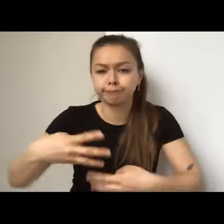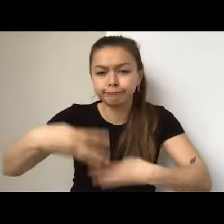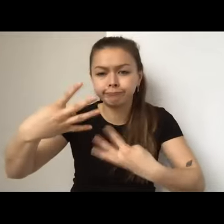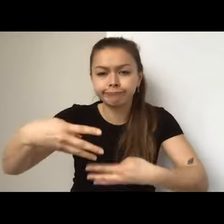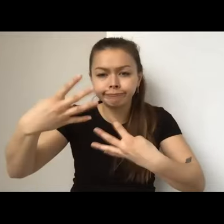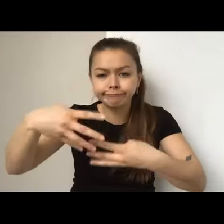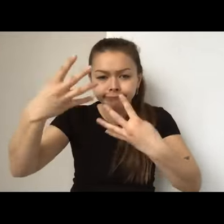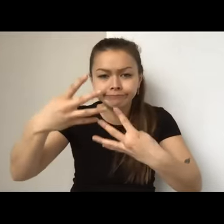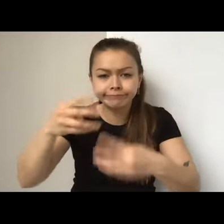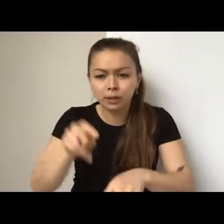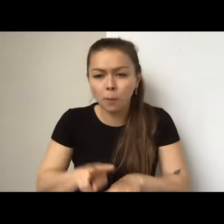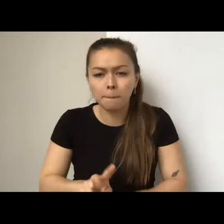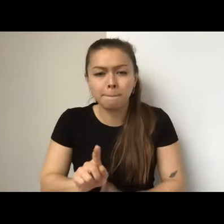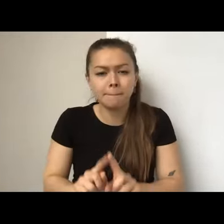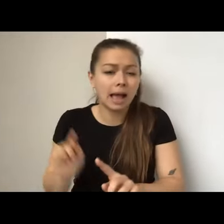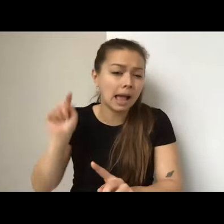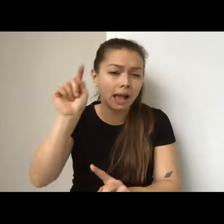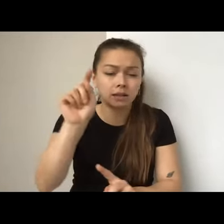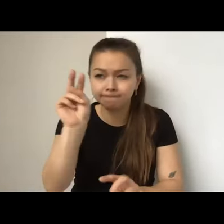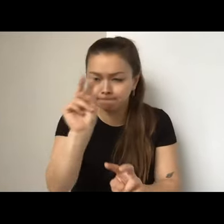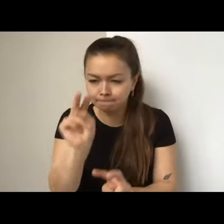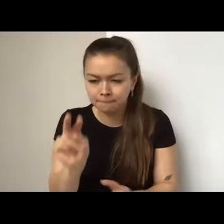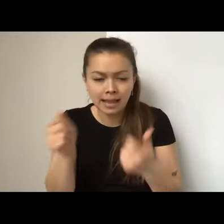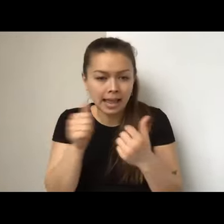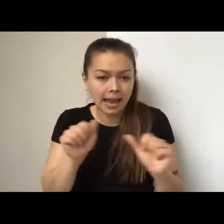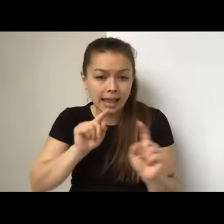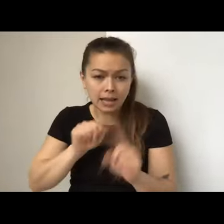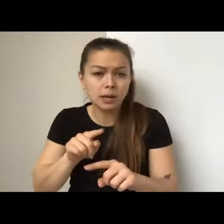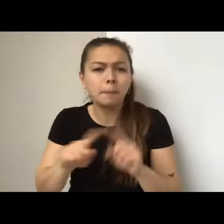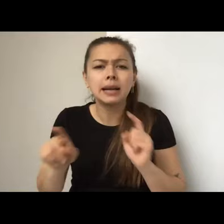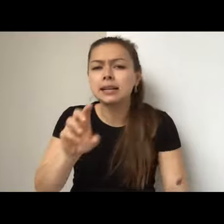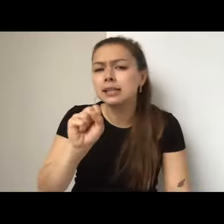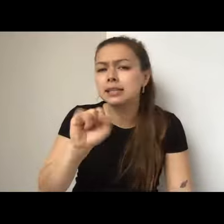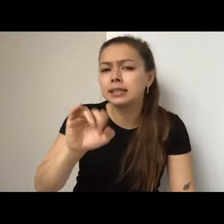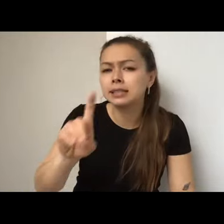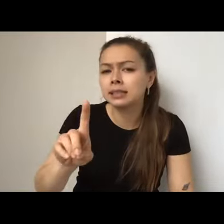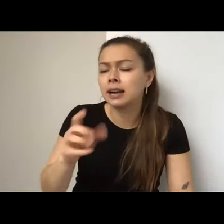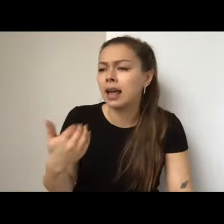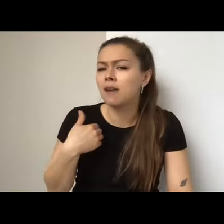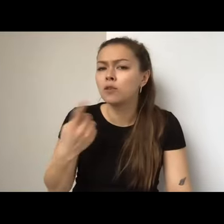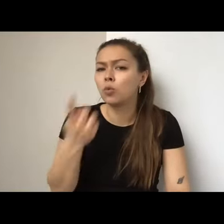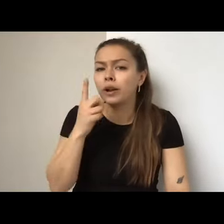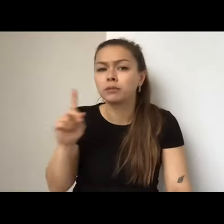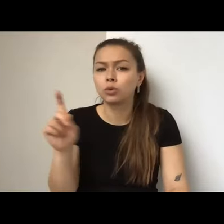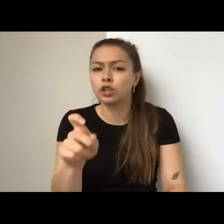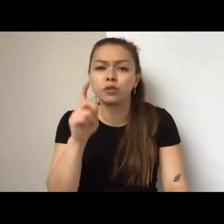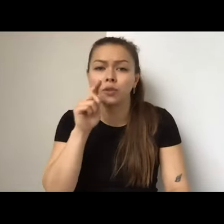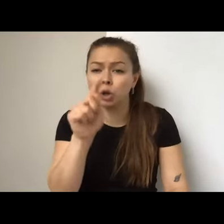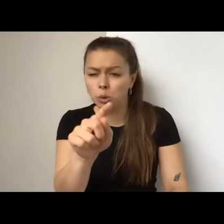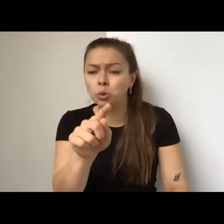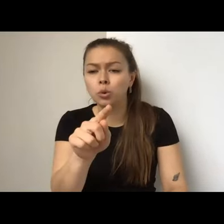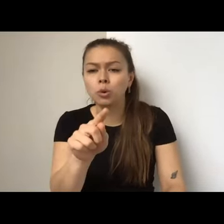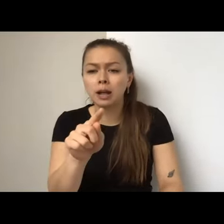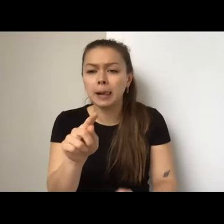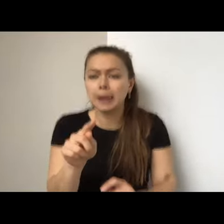there are some that I can answer. But first, um, Sid, there was a question that came in for you specifically, um,